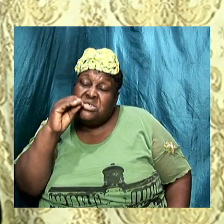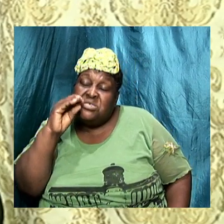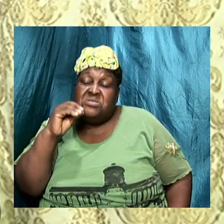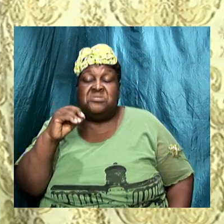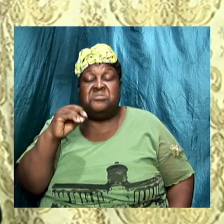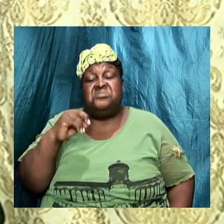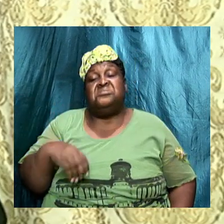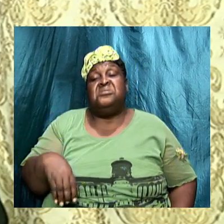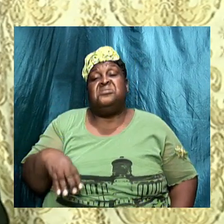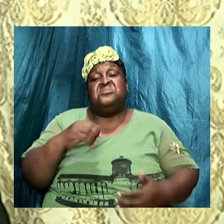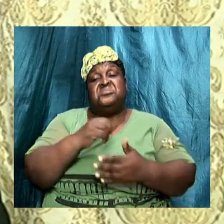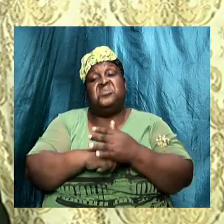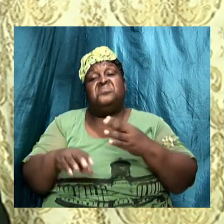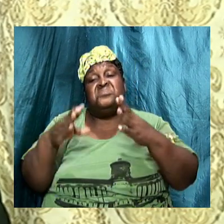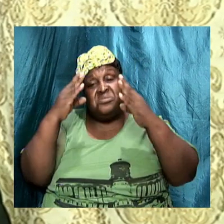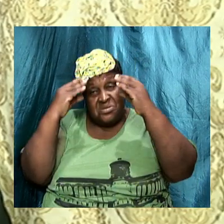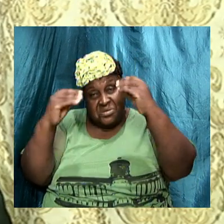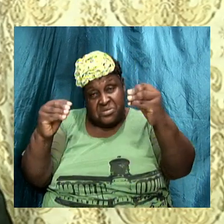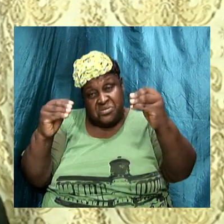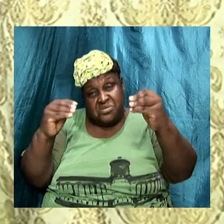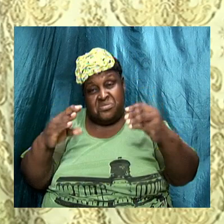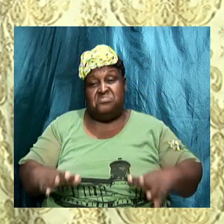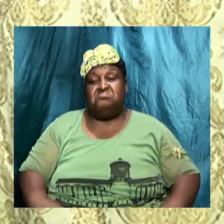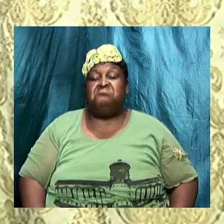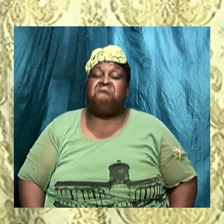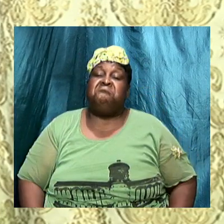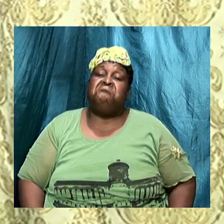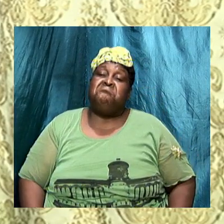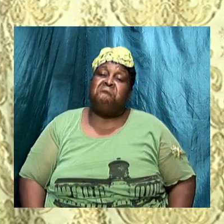the Sadducees rejected